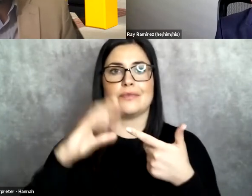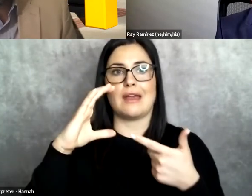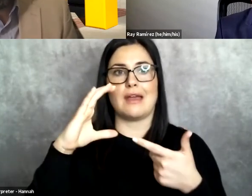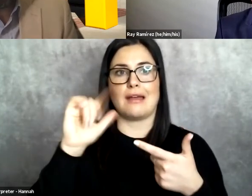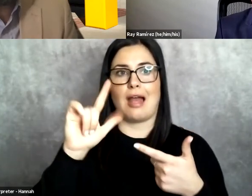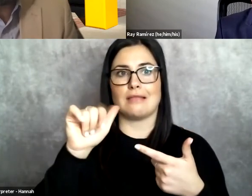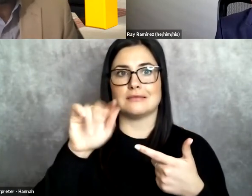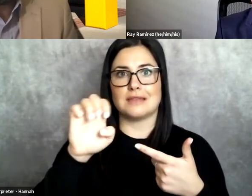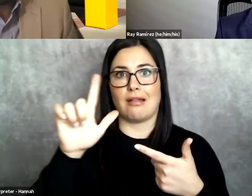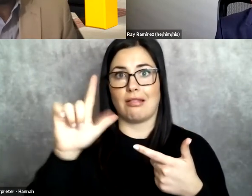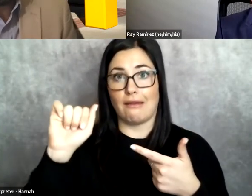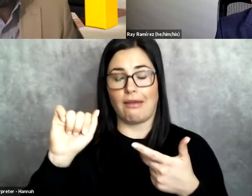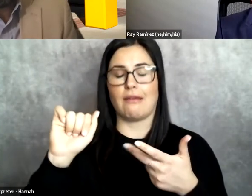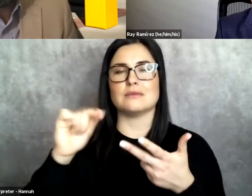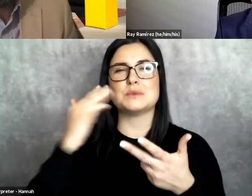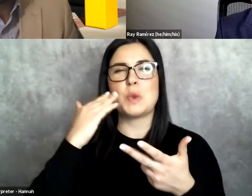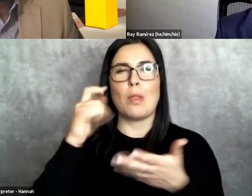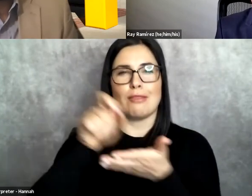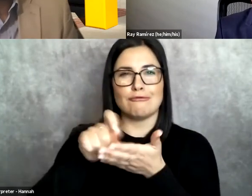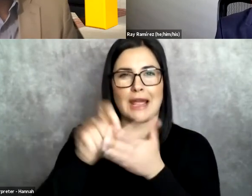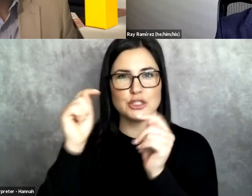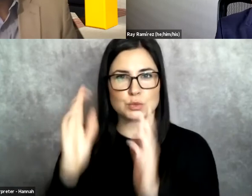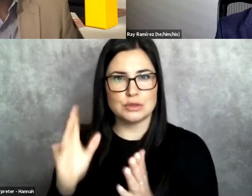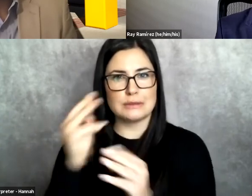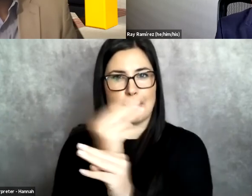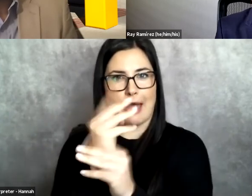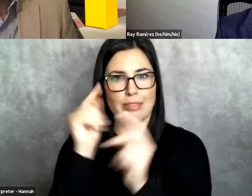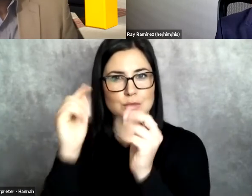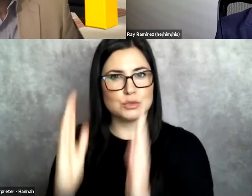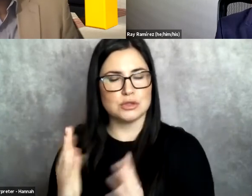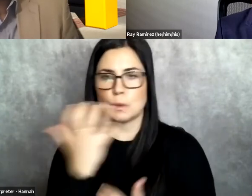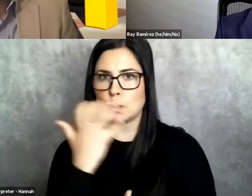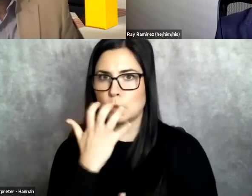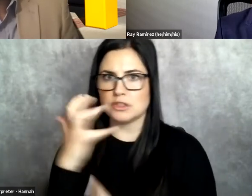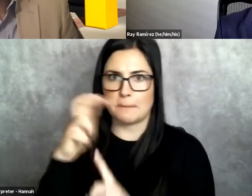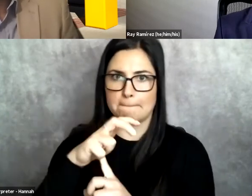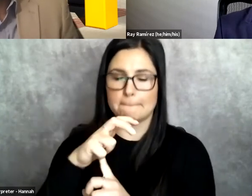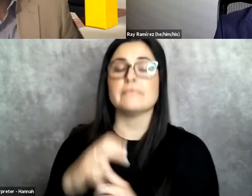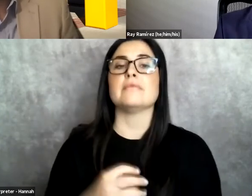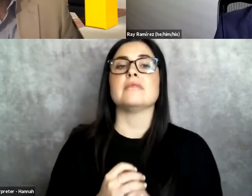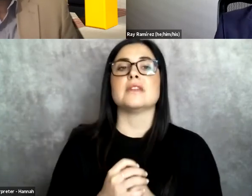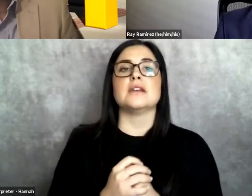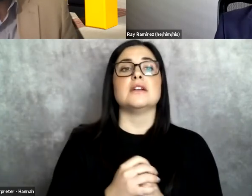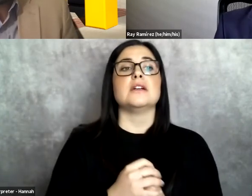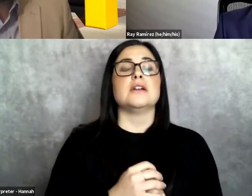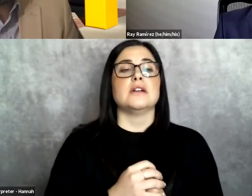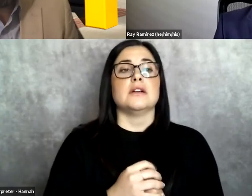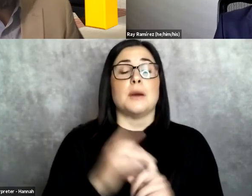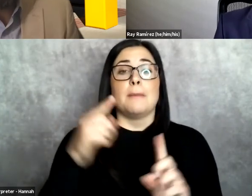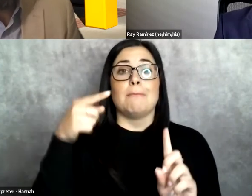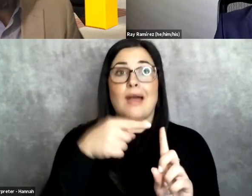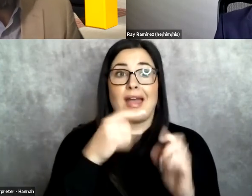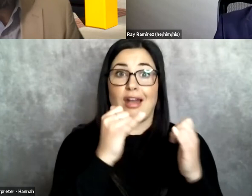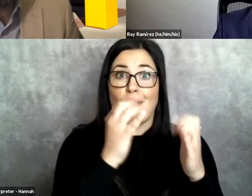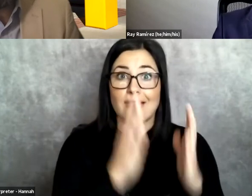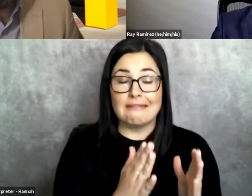especially the writing tutors and the math tutors, right? But even not just the tutors, right? But even like your colleagues, right? Like